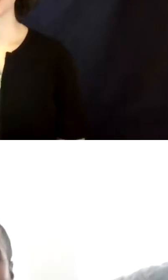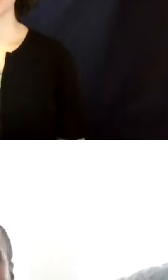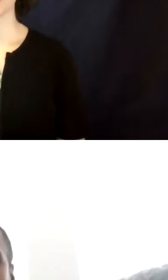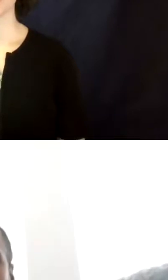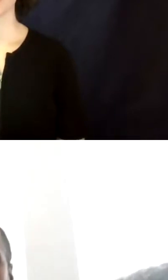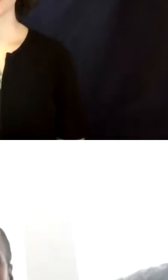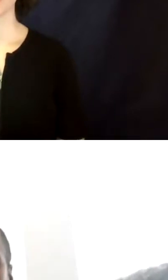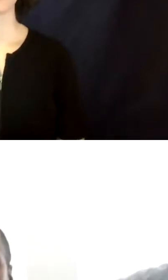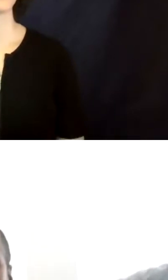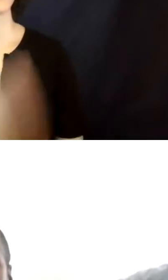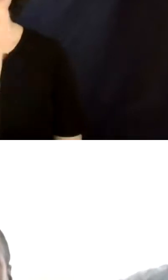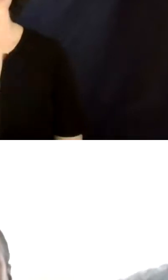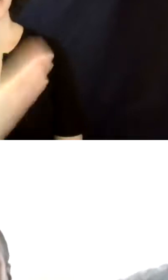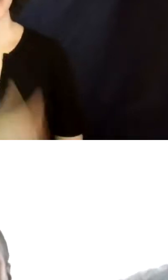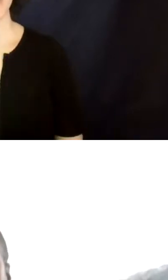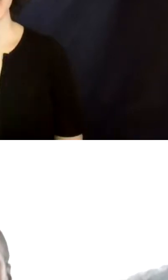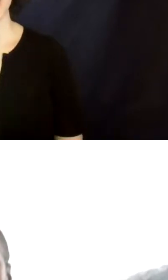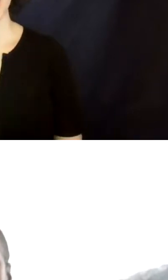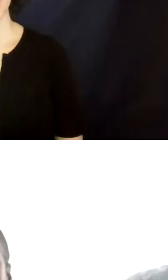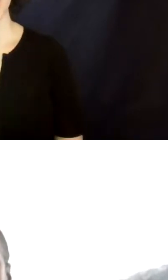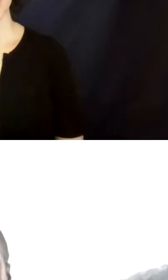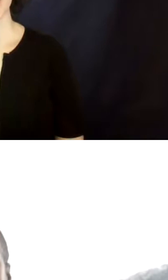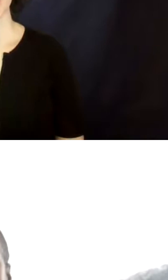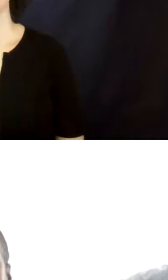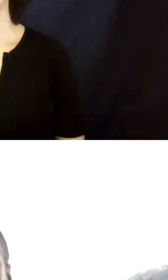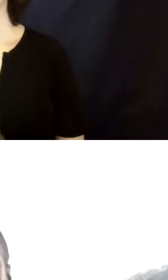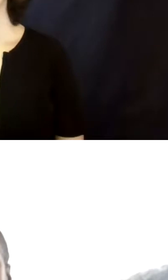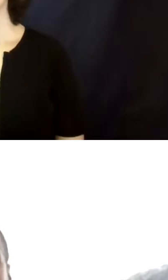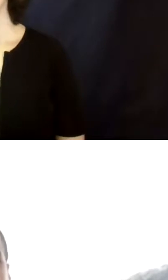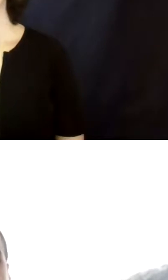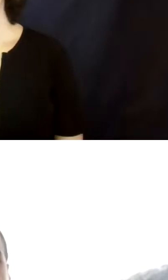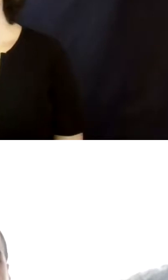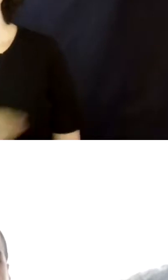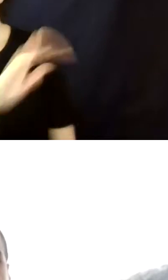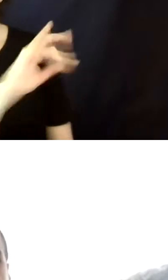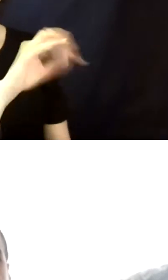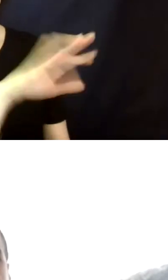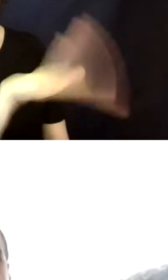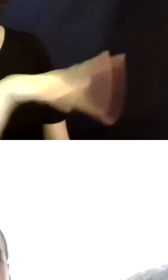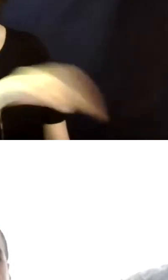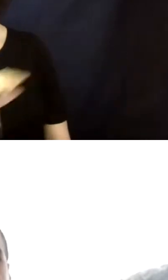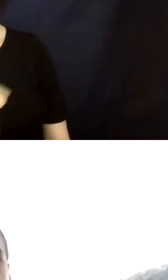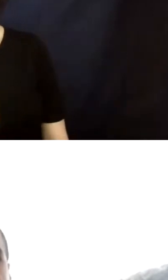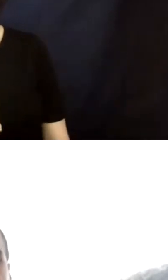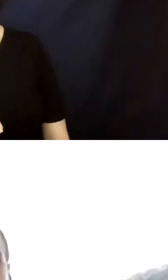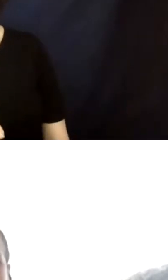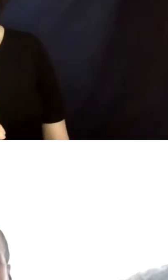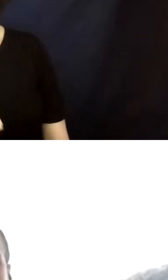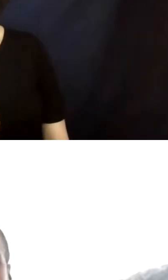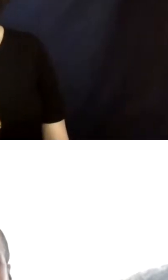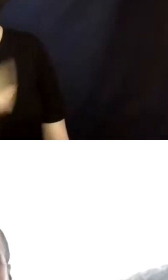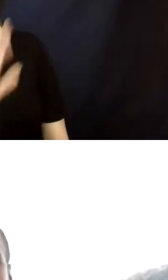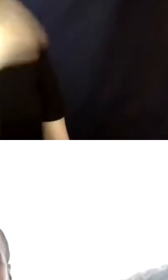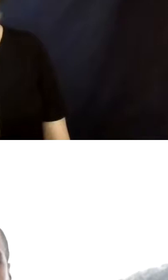Thank you. We have another question here. DeMar. Yes. You know, there's also that question and answer